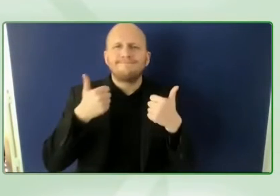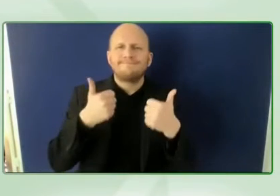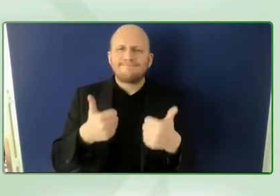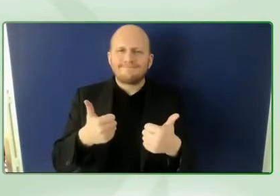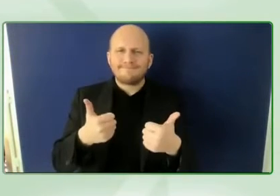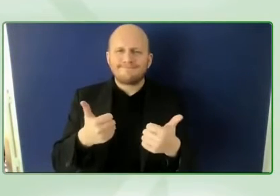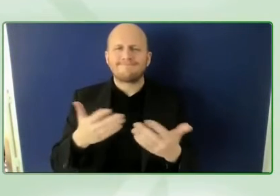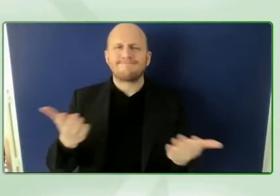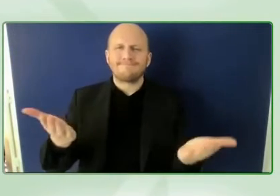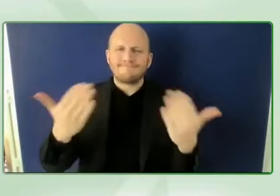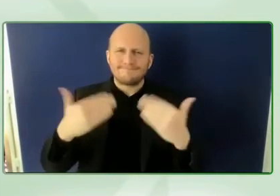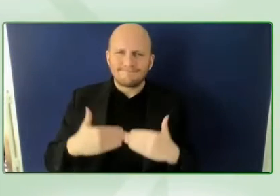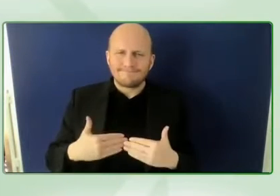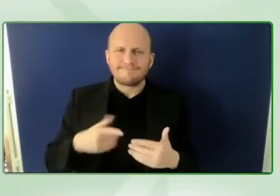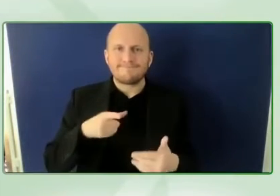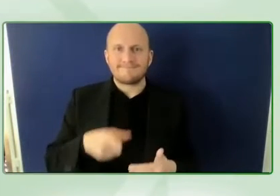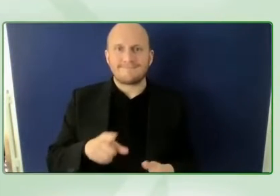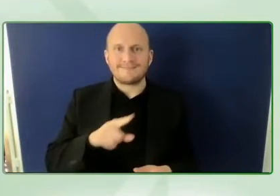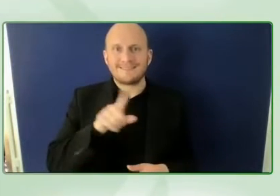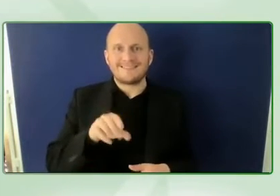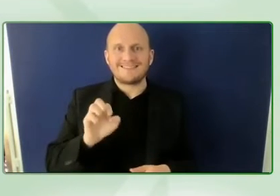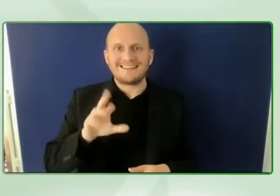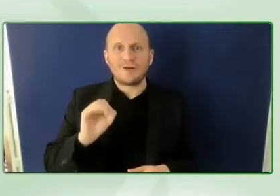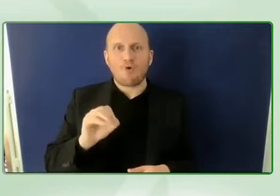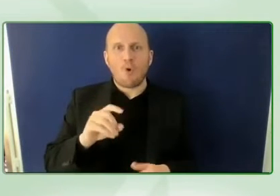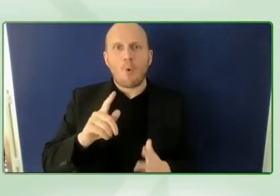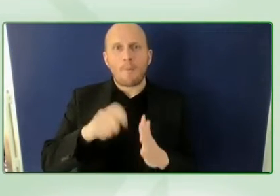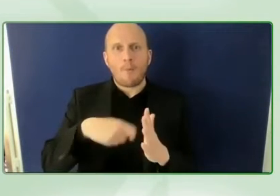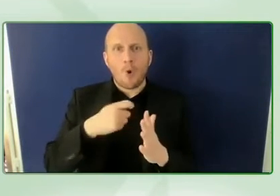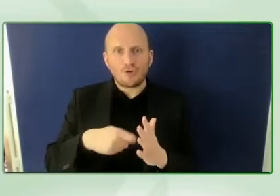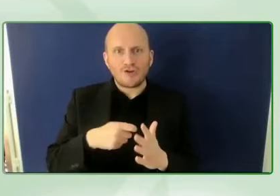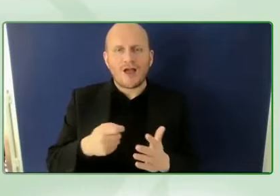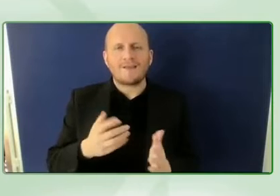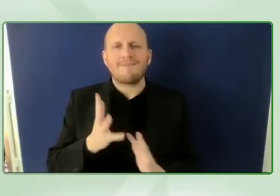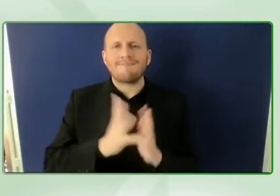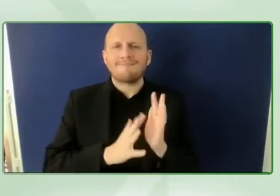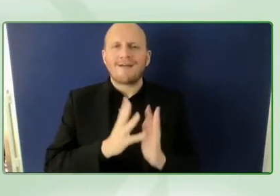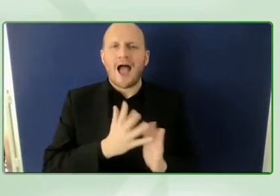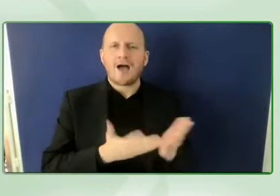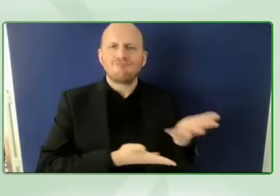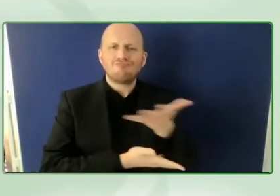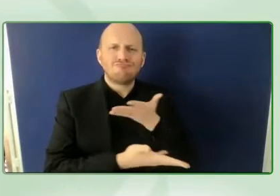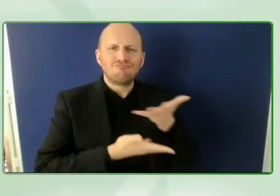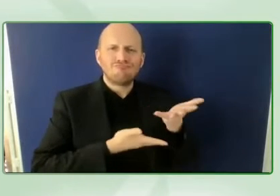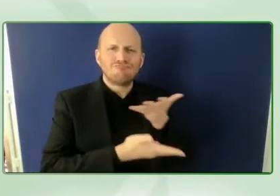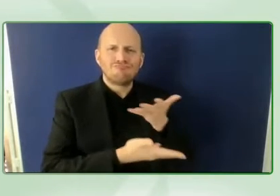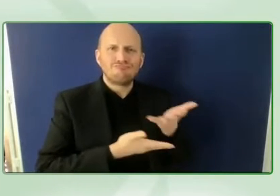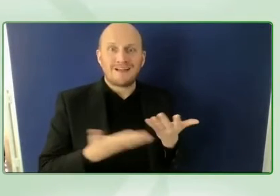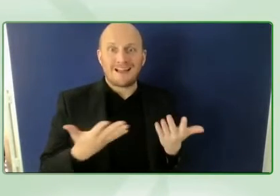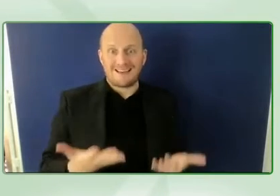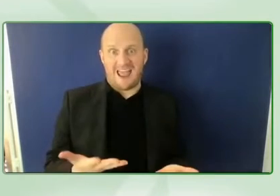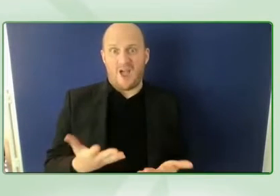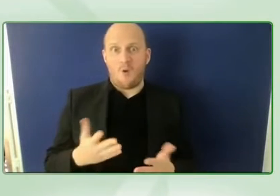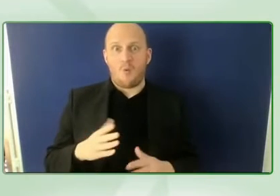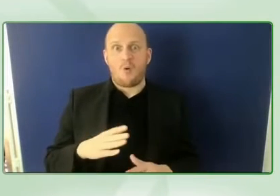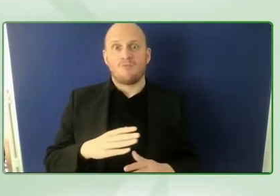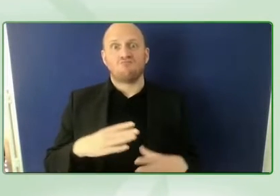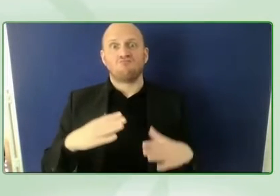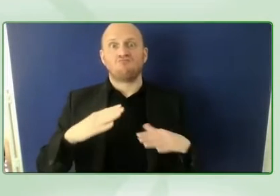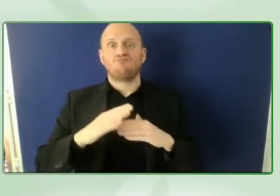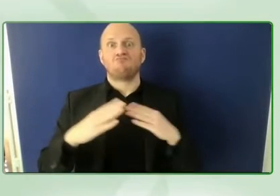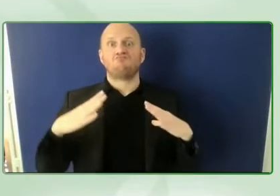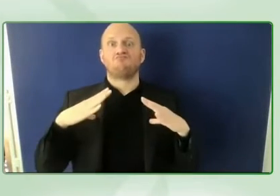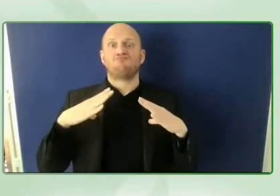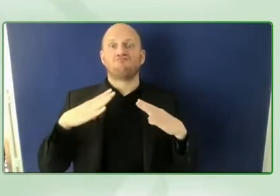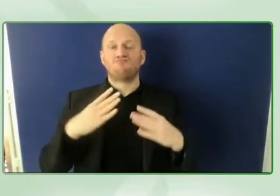2022 fireside talk we are right in the thick of lunch break and we have perhaps the most